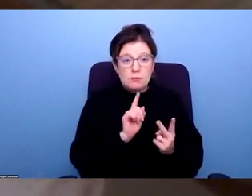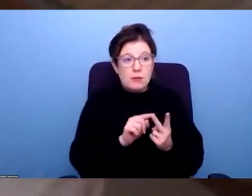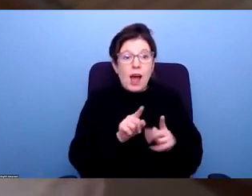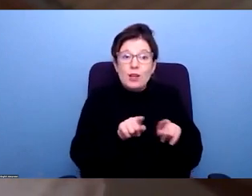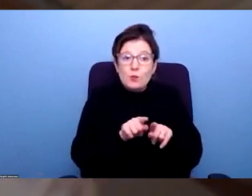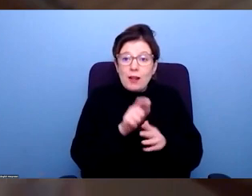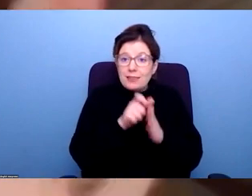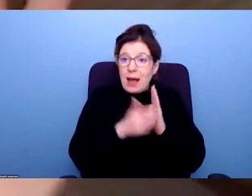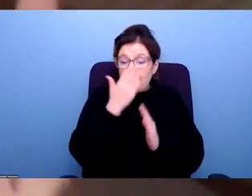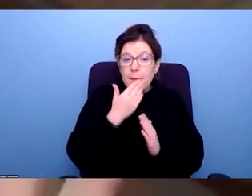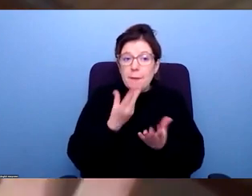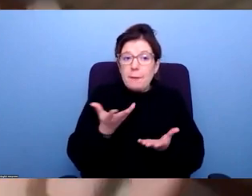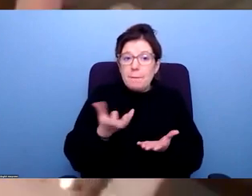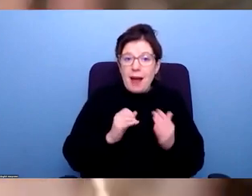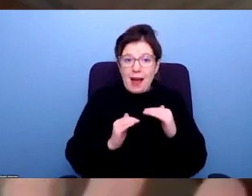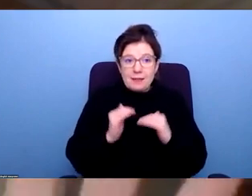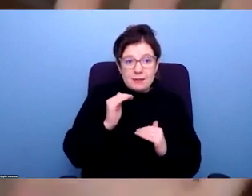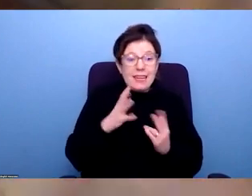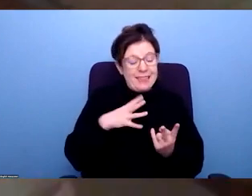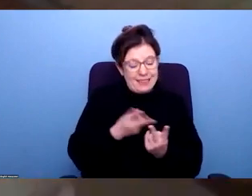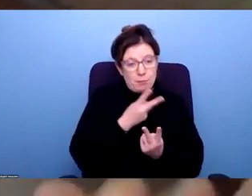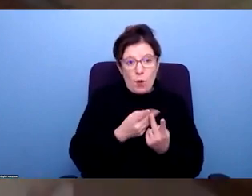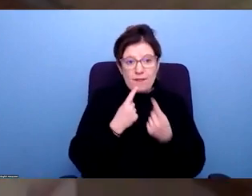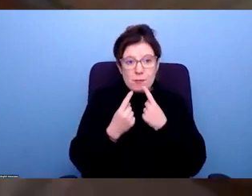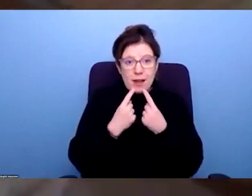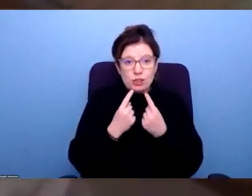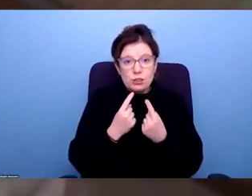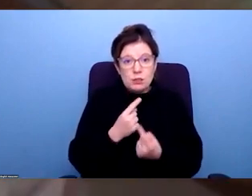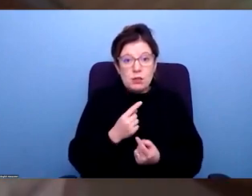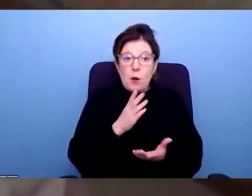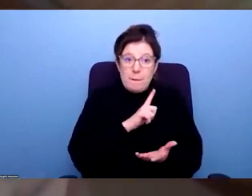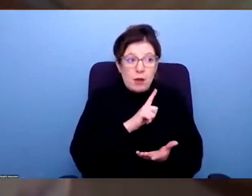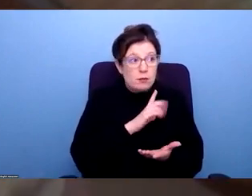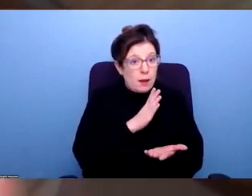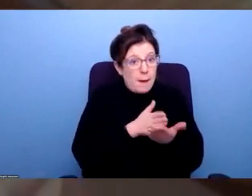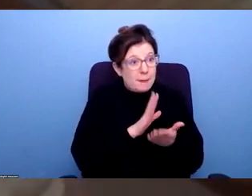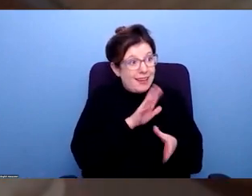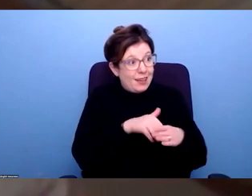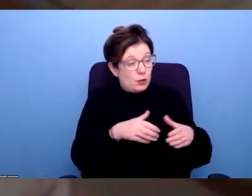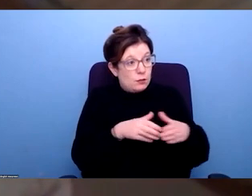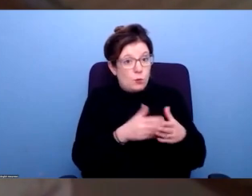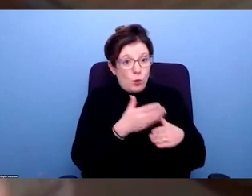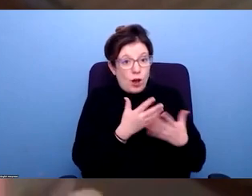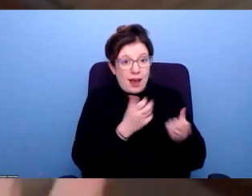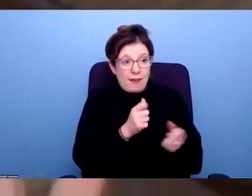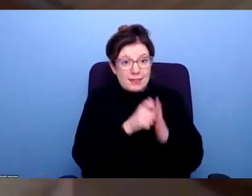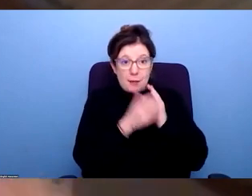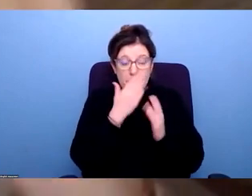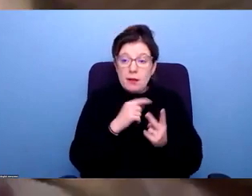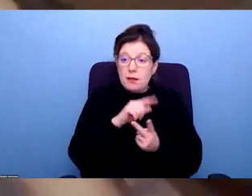disabled people. And the two go together, you know, is about lower participation in work and lower pay. What we want to avoid is